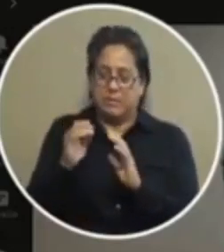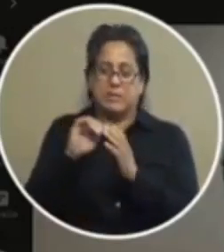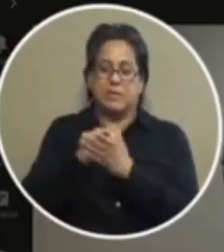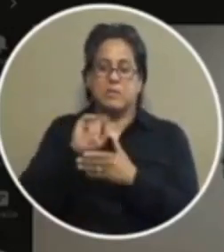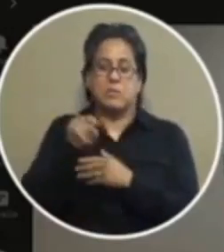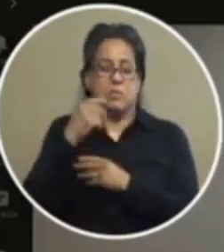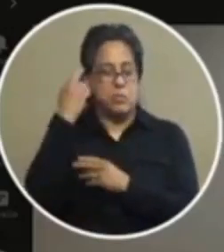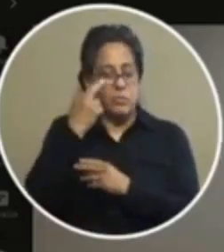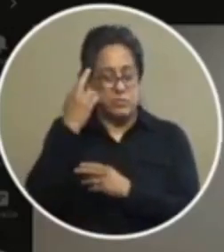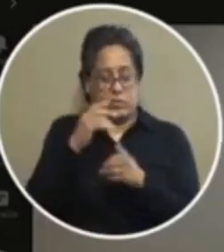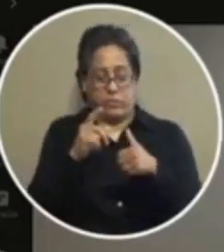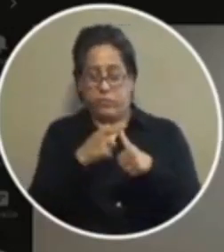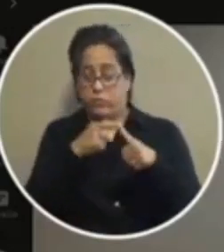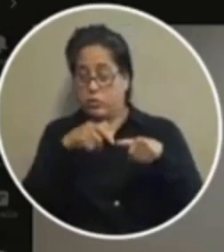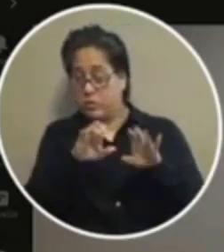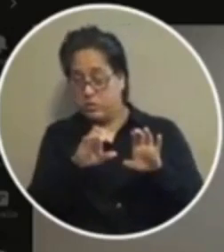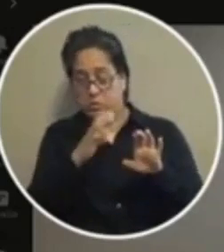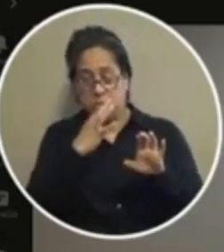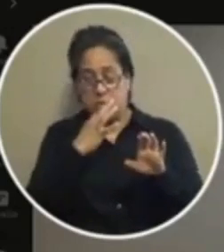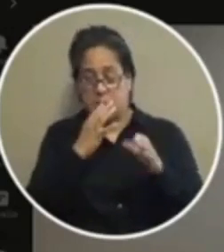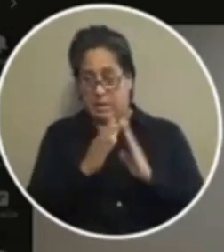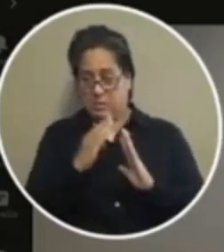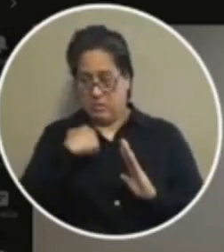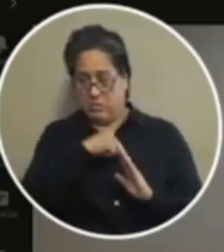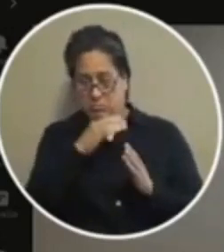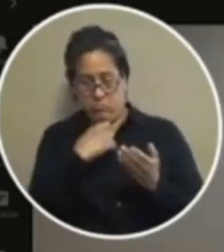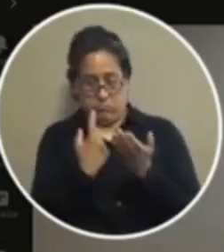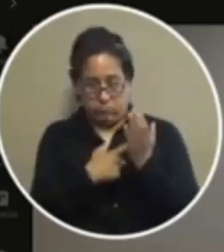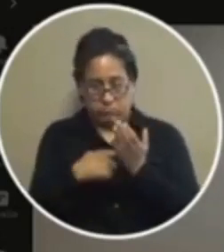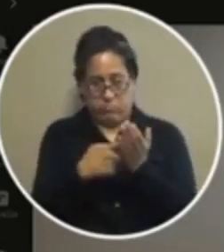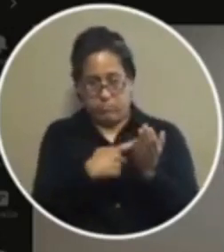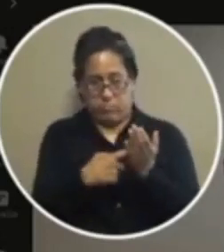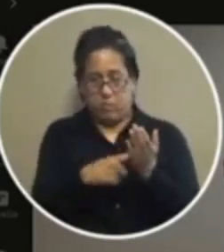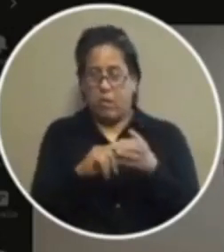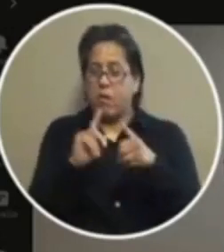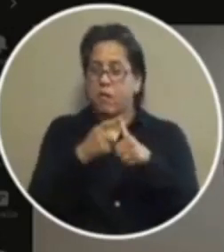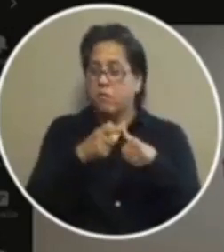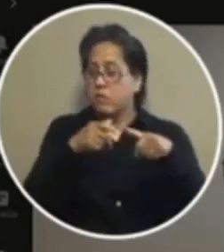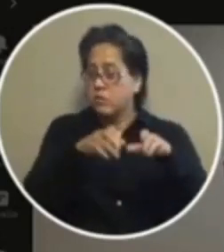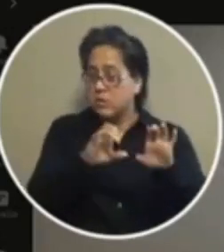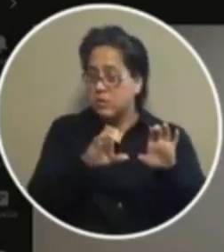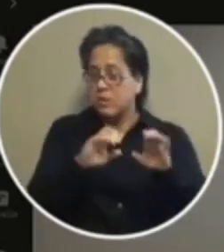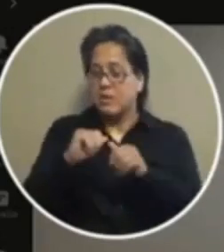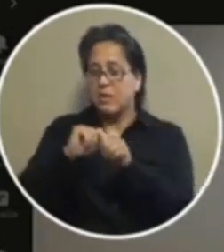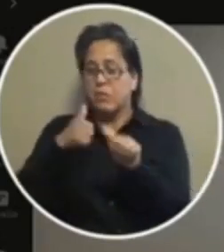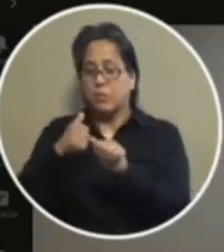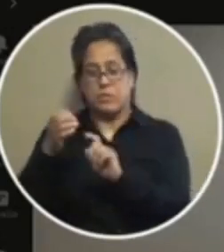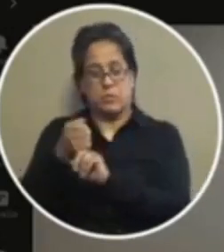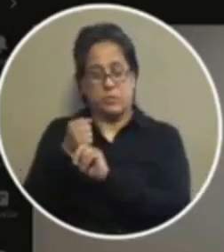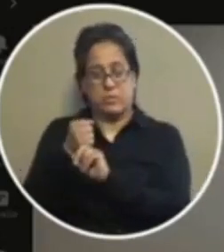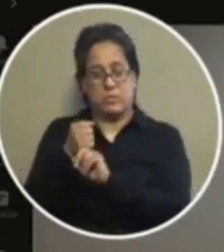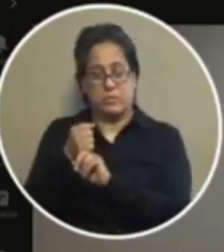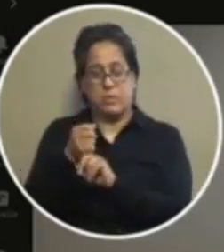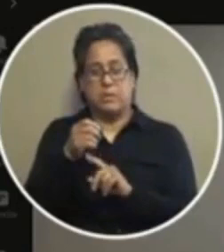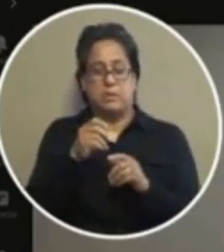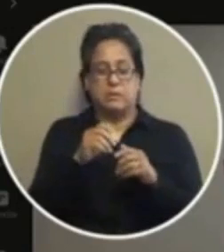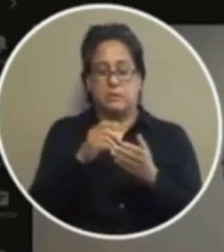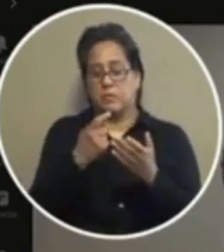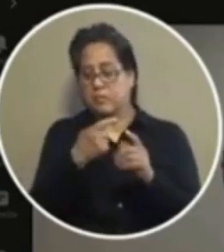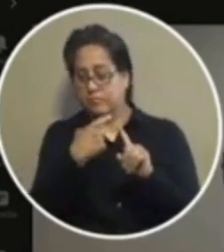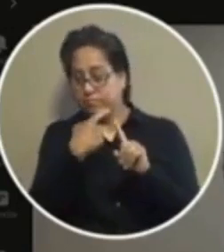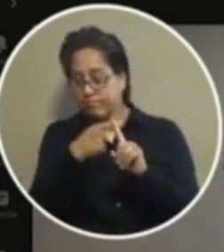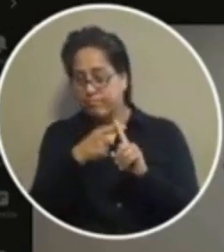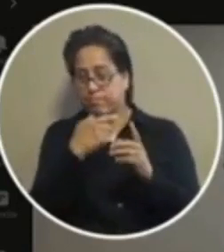i assume first chance they asked us to talk about that is because first chance avoids the arrest the advantage of first chance